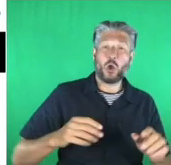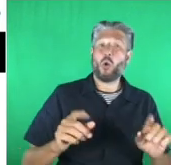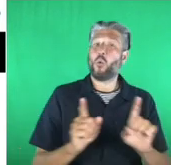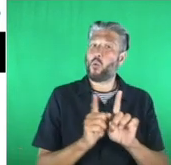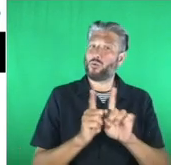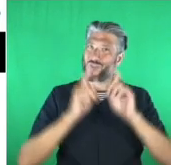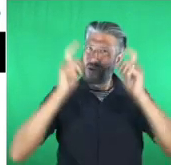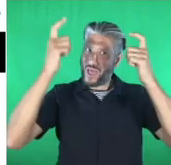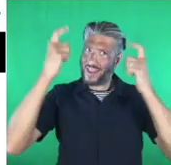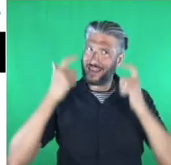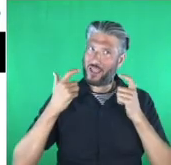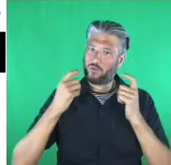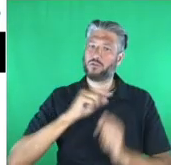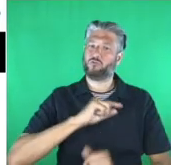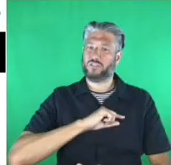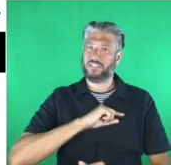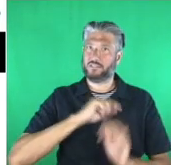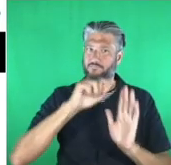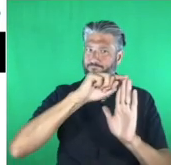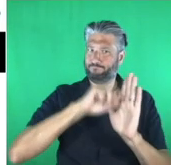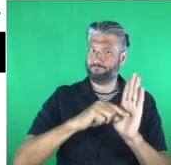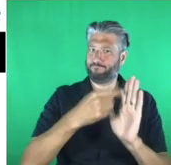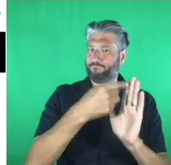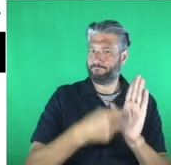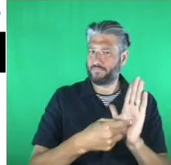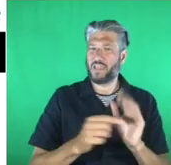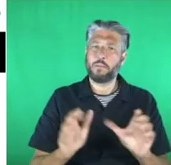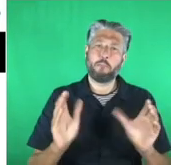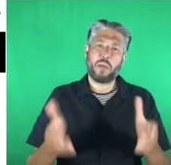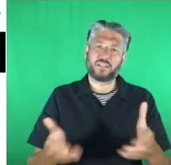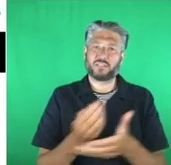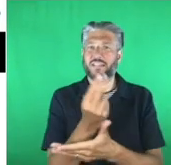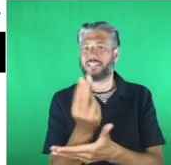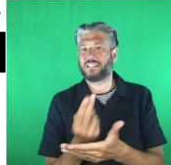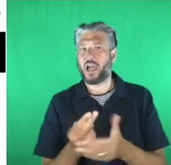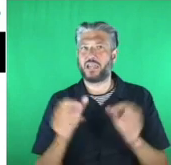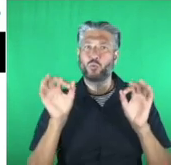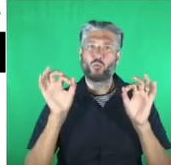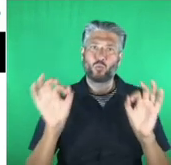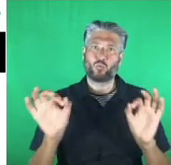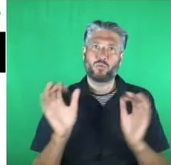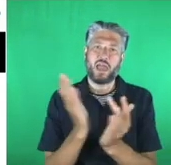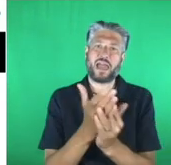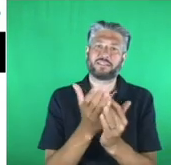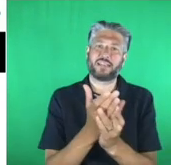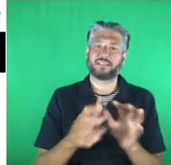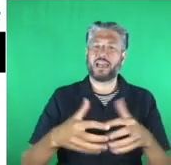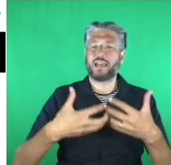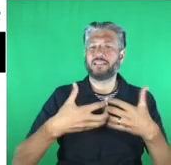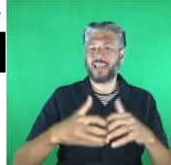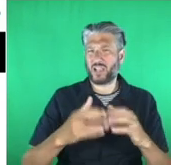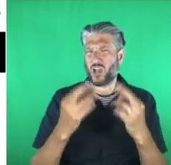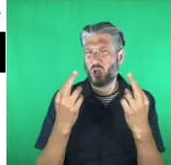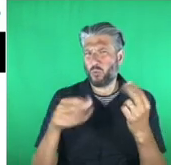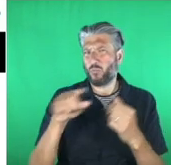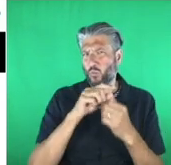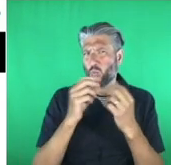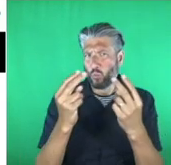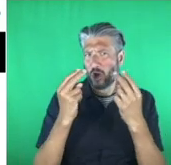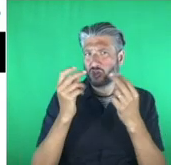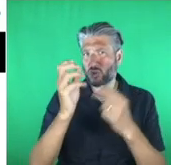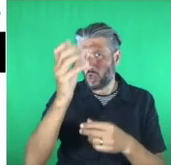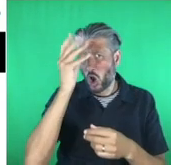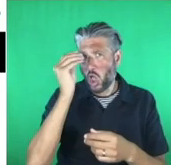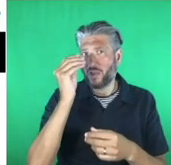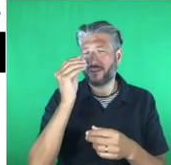accessible tech. I really hope people watch this and learn that message and choose to make technology more inclusive.